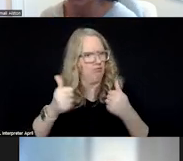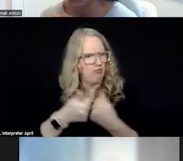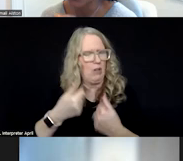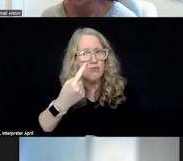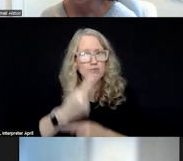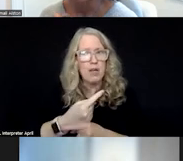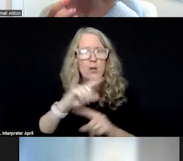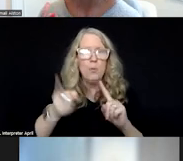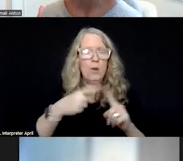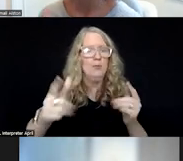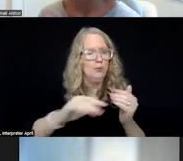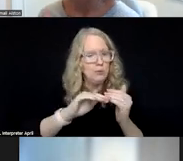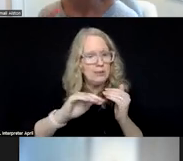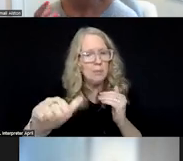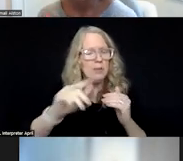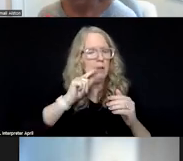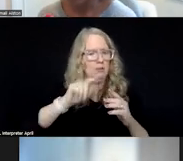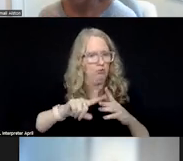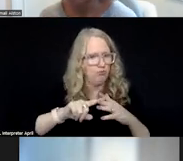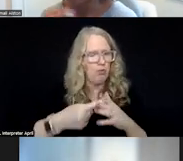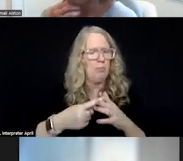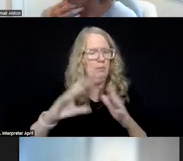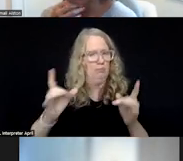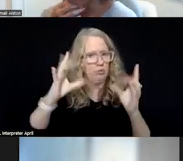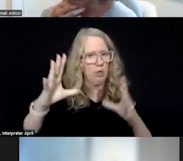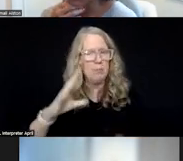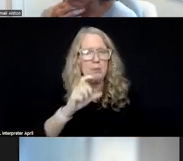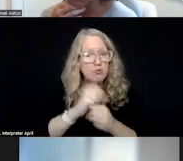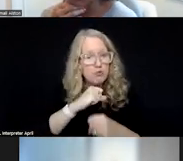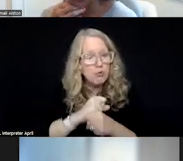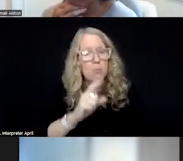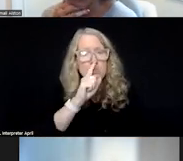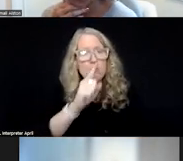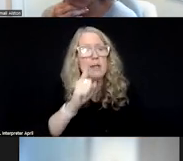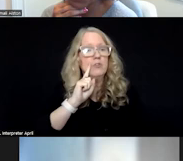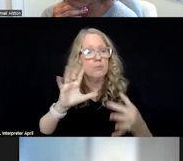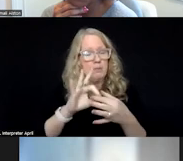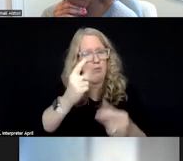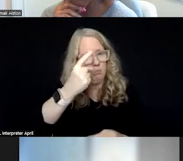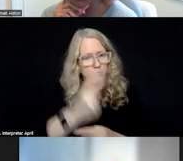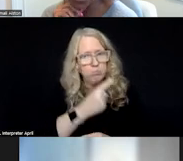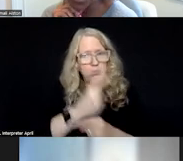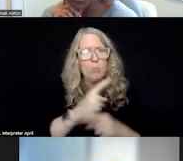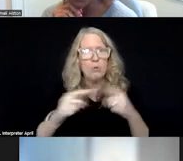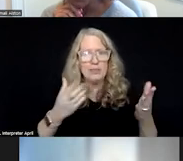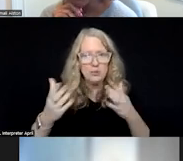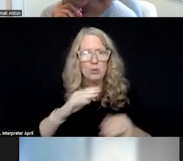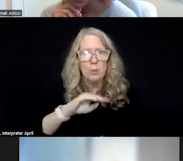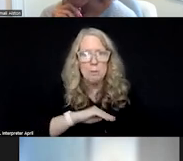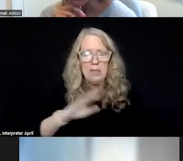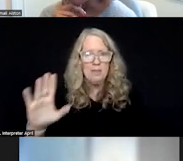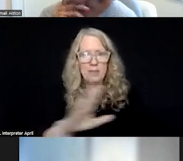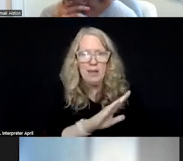Once you stabilize, the initial crisis is really ensuring that you're linking to appropriate services to meet their needs.